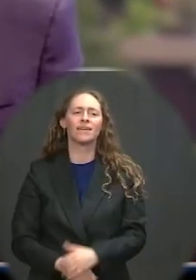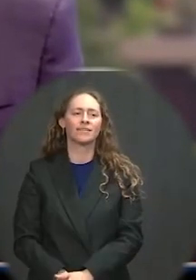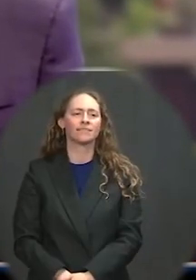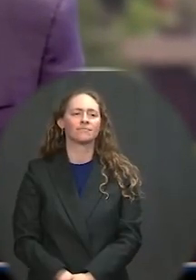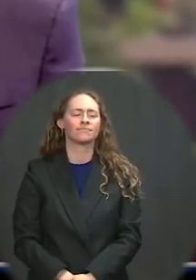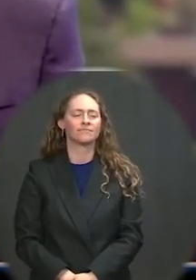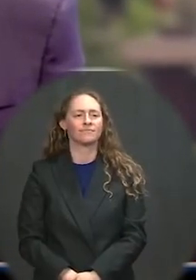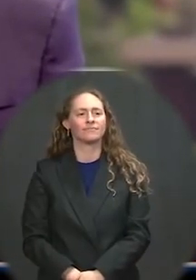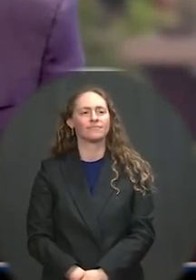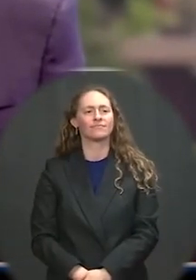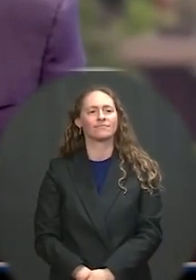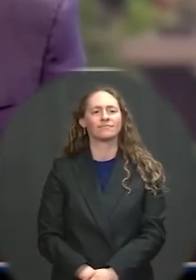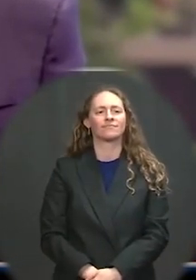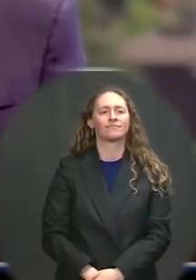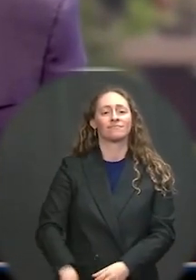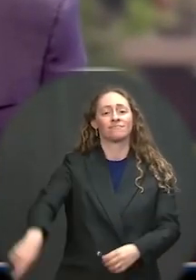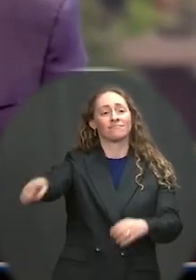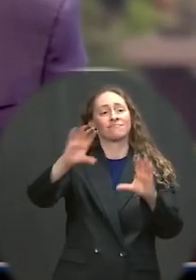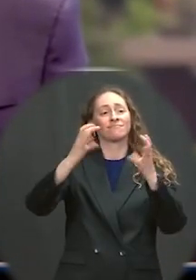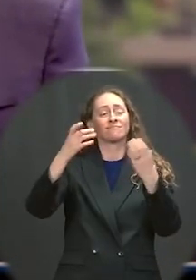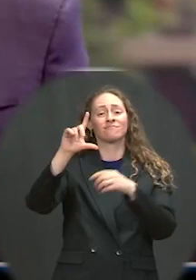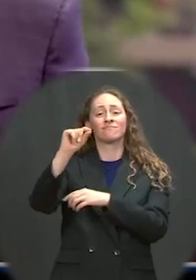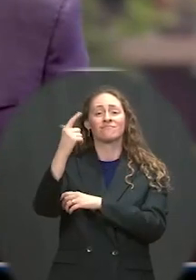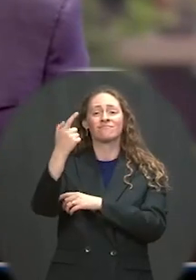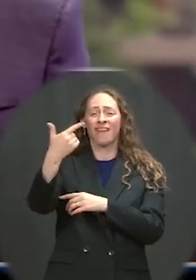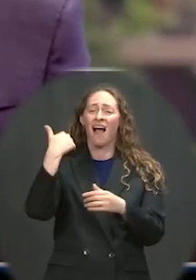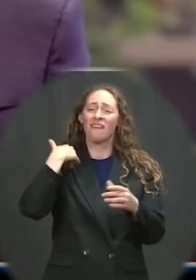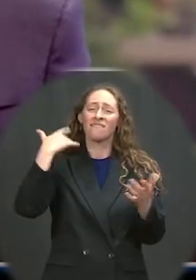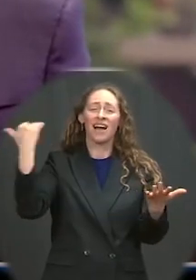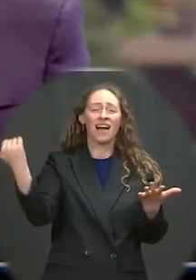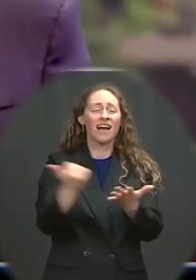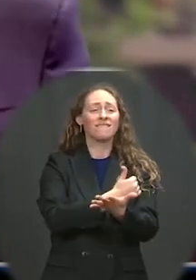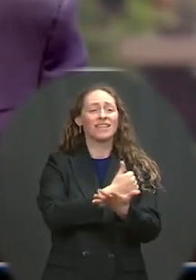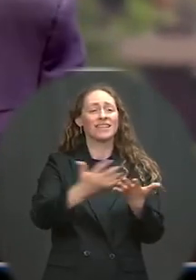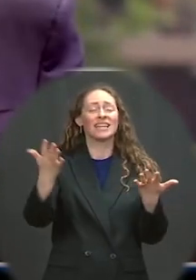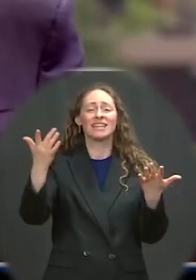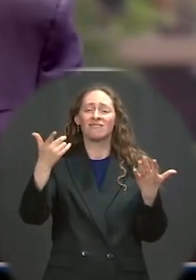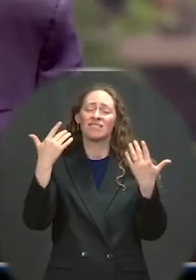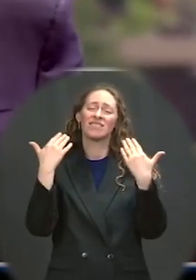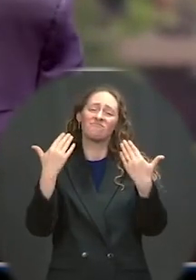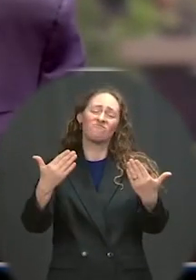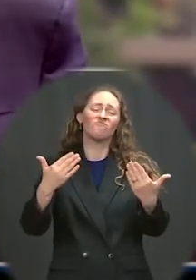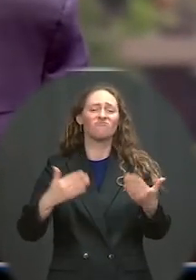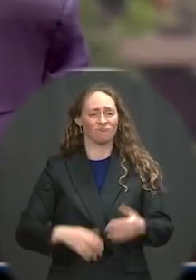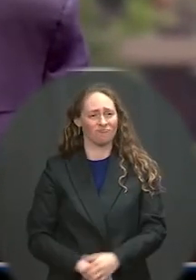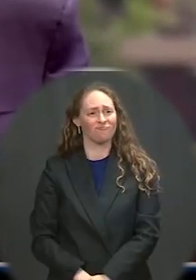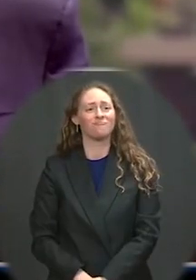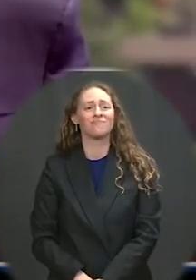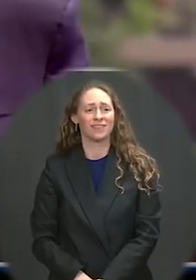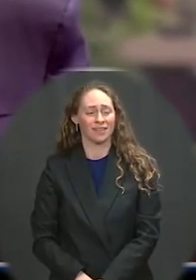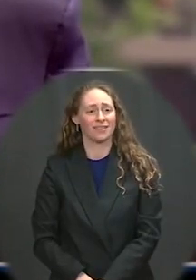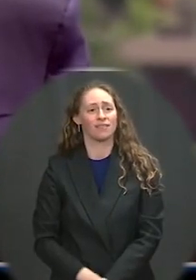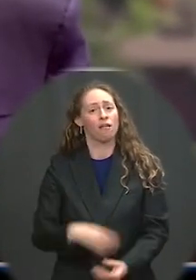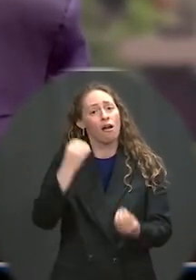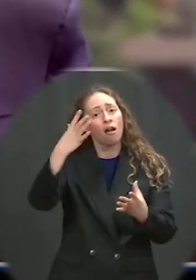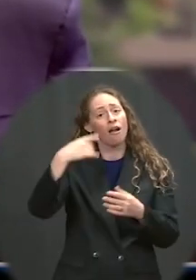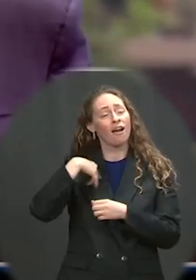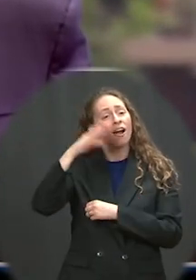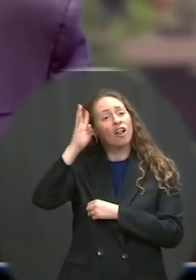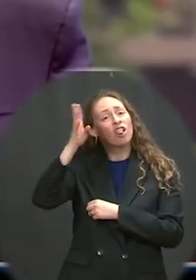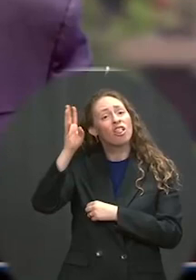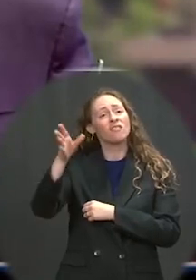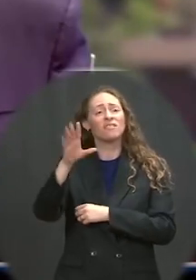You really do. And we need you badly. And I'm not — that's not hyperbole. The country needs you.